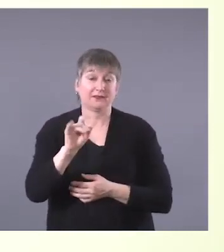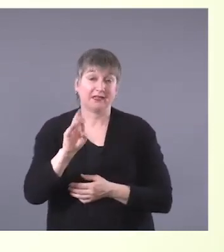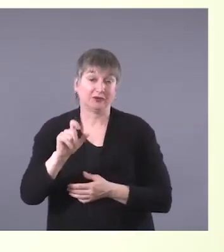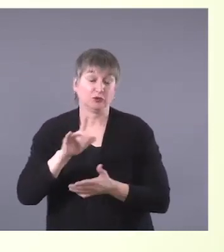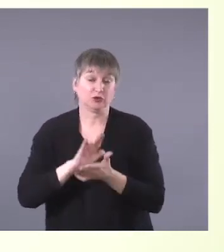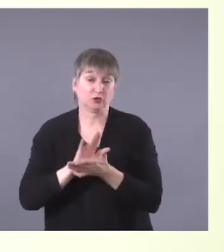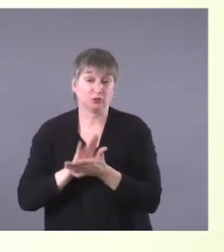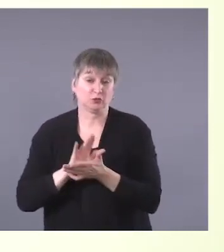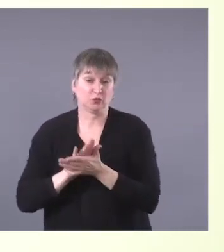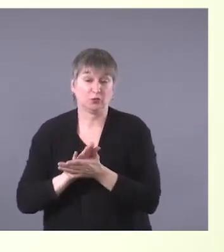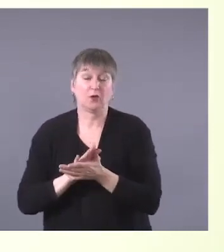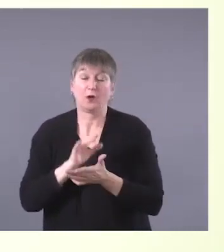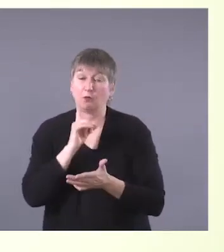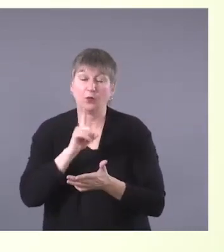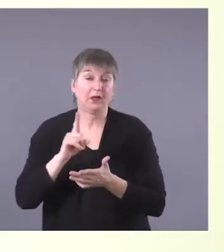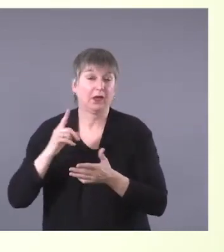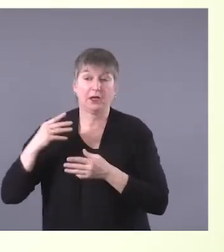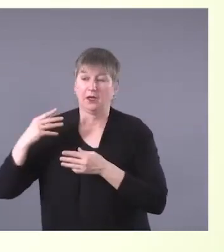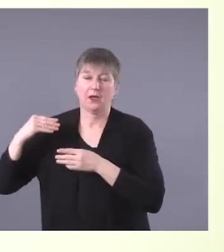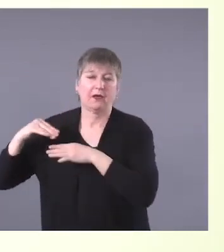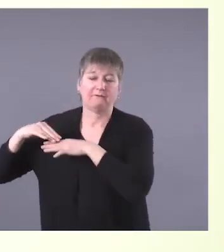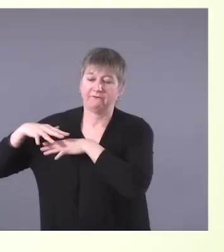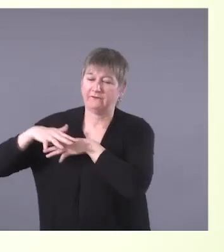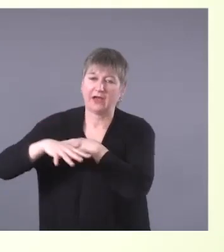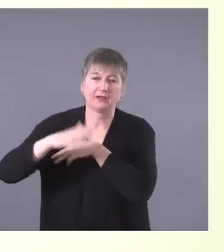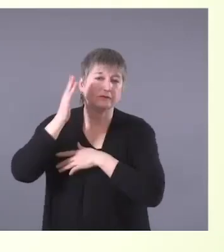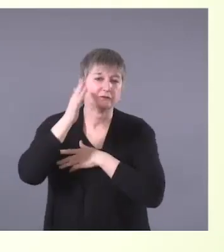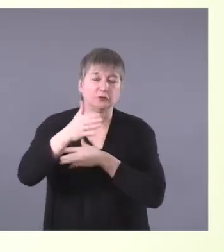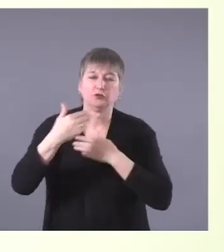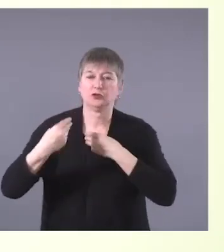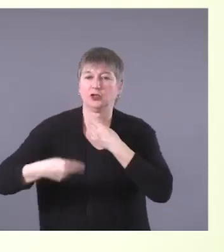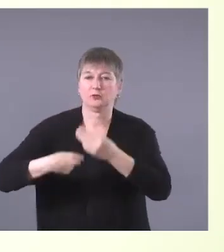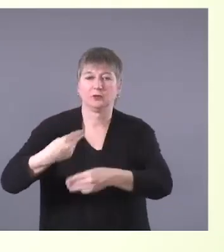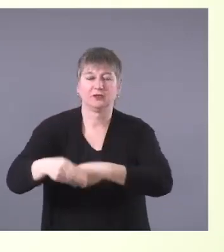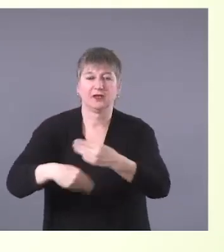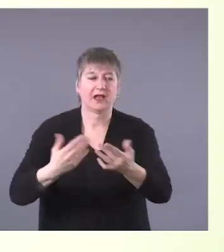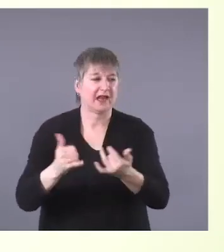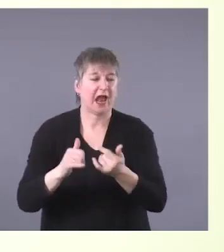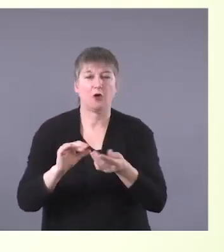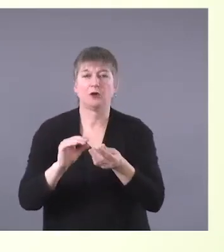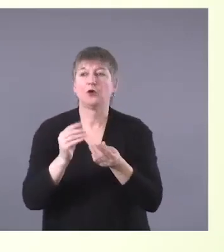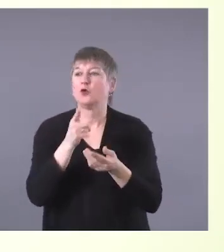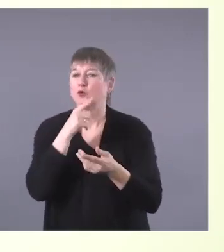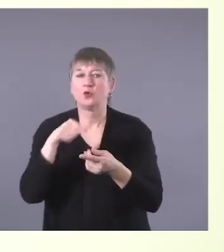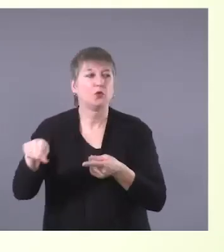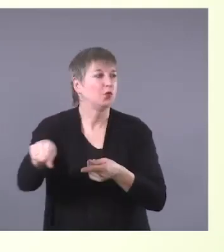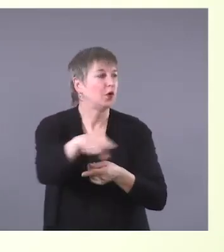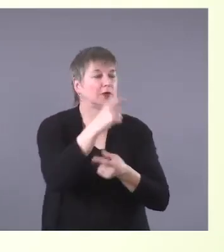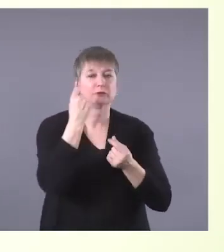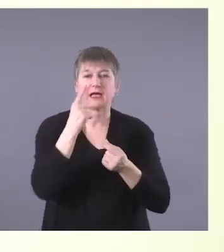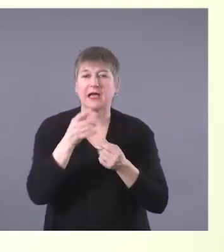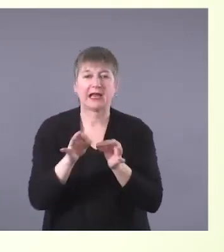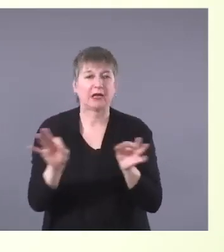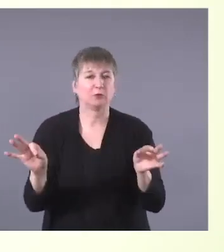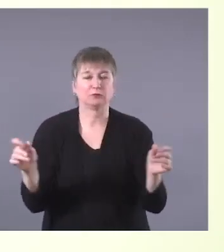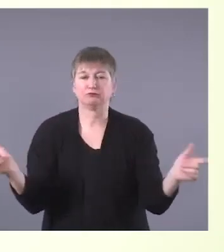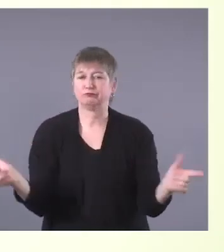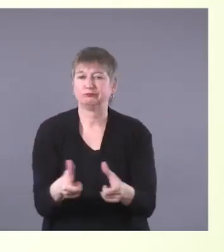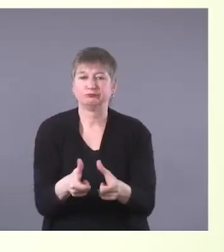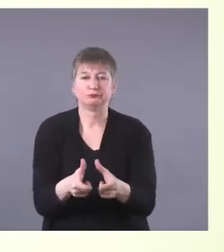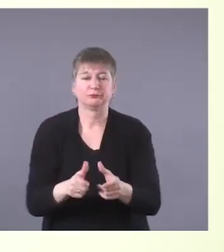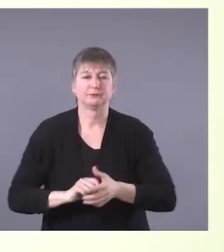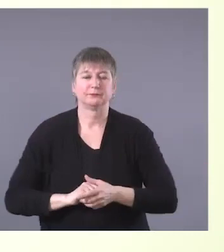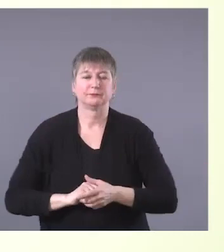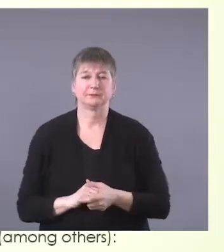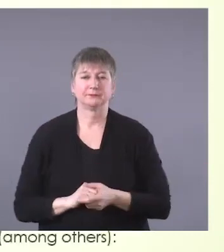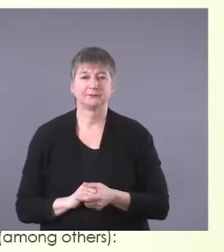trickle down effect to the generations and the and not being able to speak Indigenous languages. Next